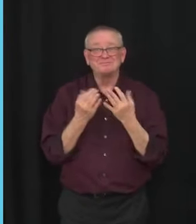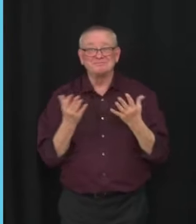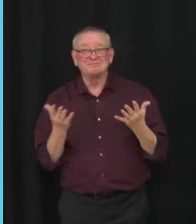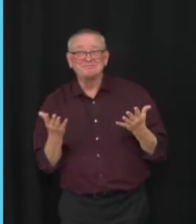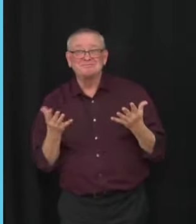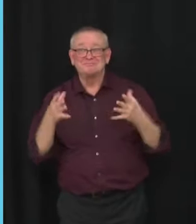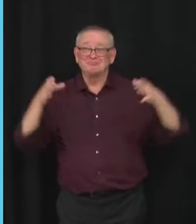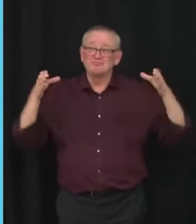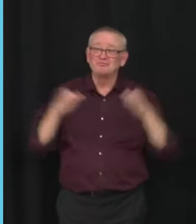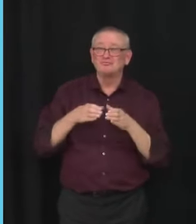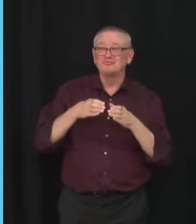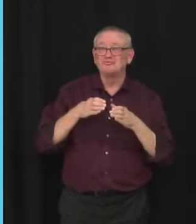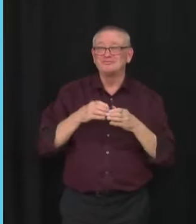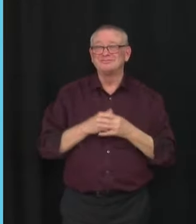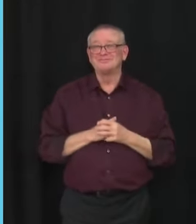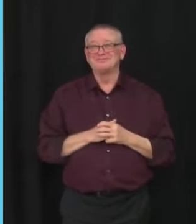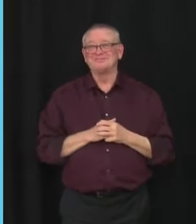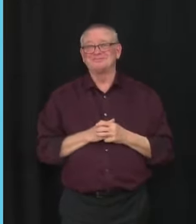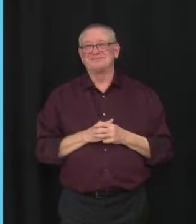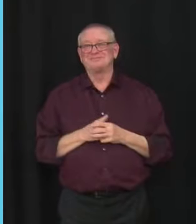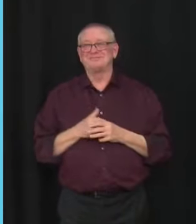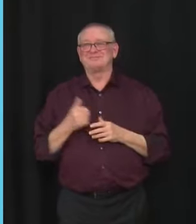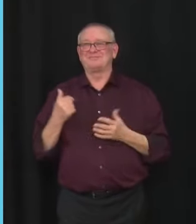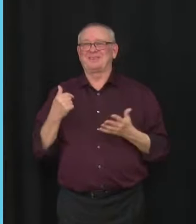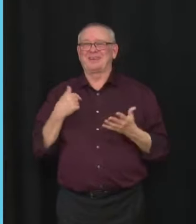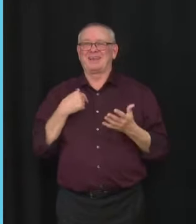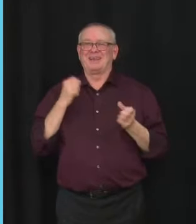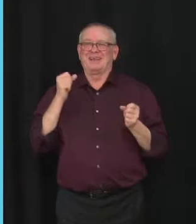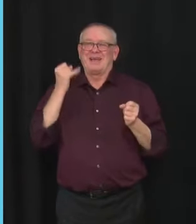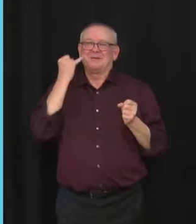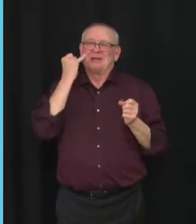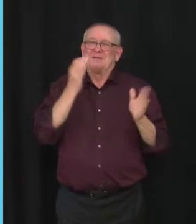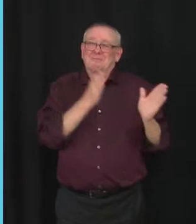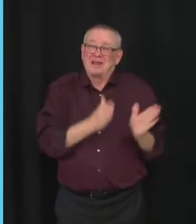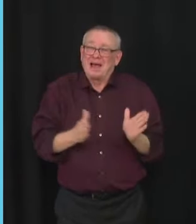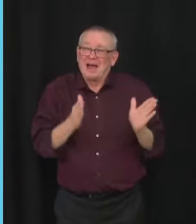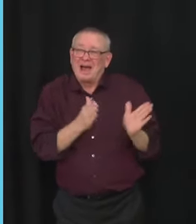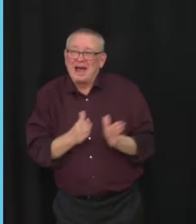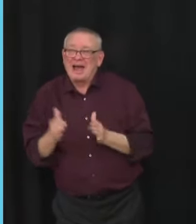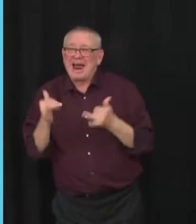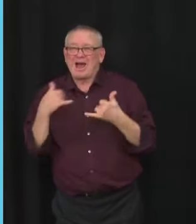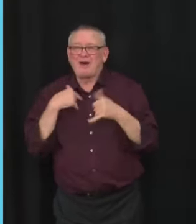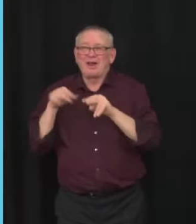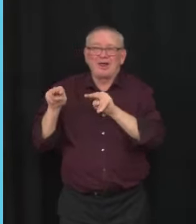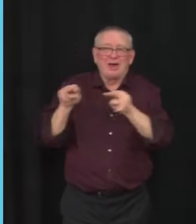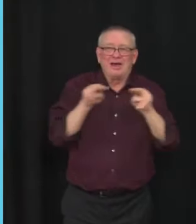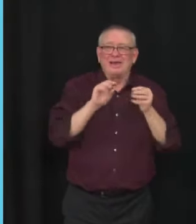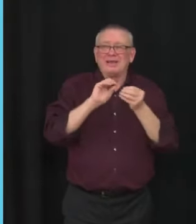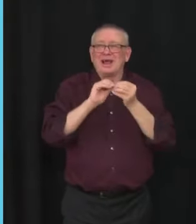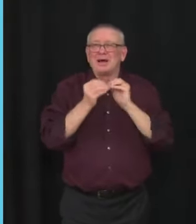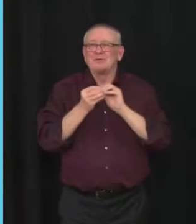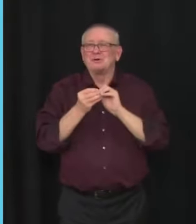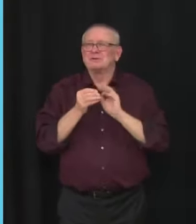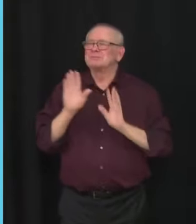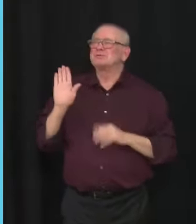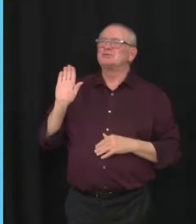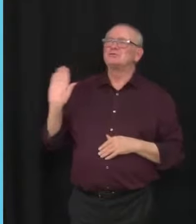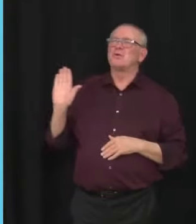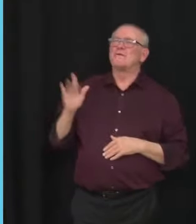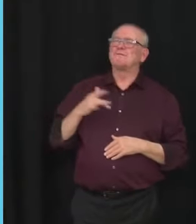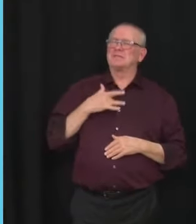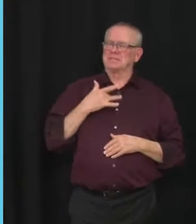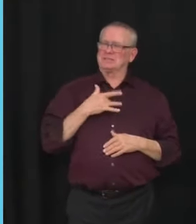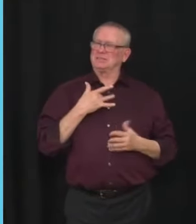also I'm sure you're probably still ironing out the details and you have to probably look at the cases but what's indication right now for people who are